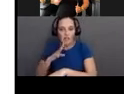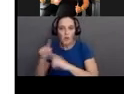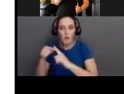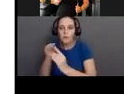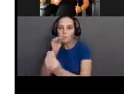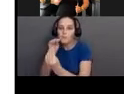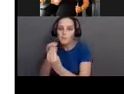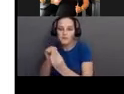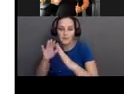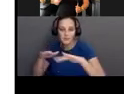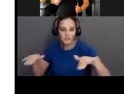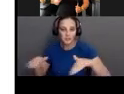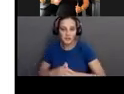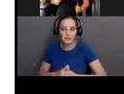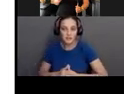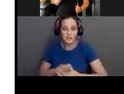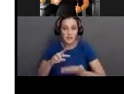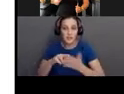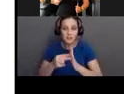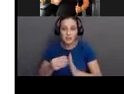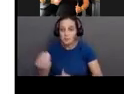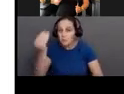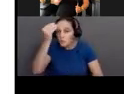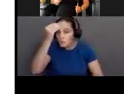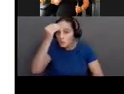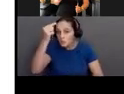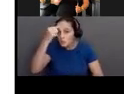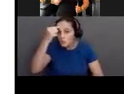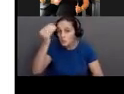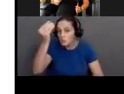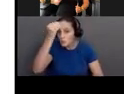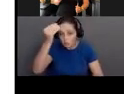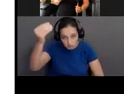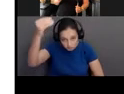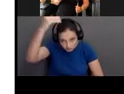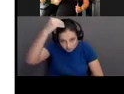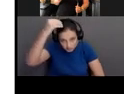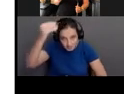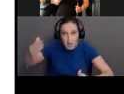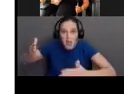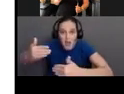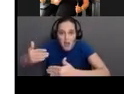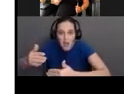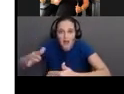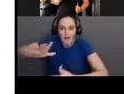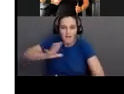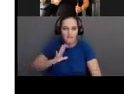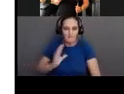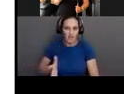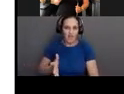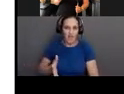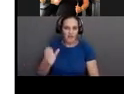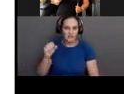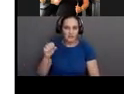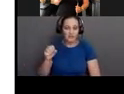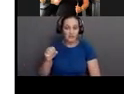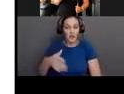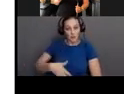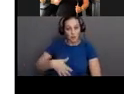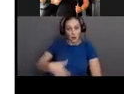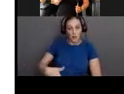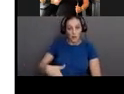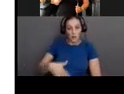that's a big way of saying, kiss them on the forehead, kiss them on the top of the head, give them a big hug. We certainly don't want any pregnant women